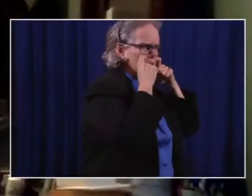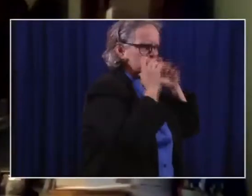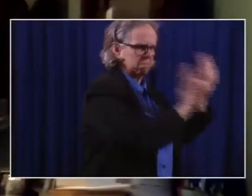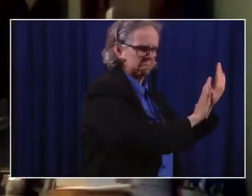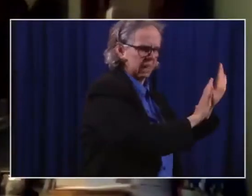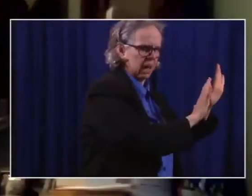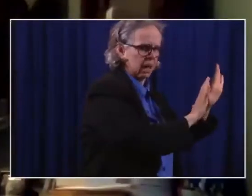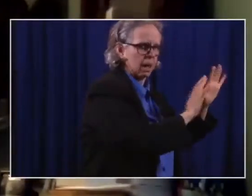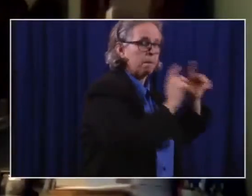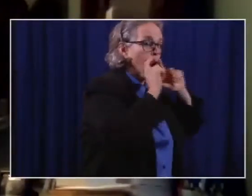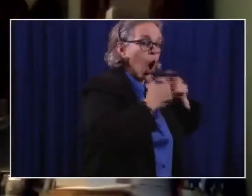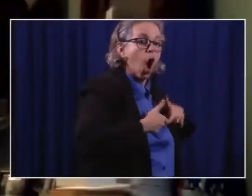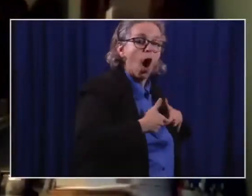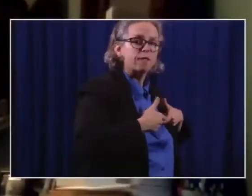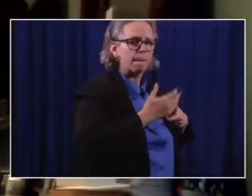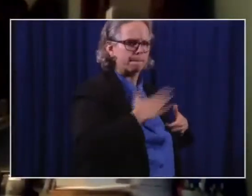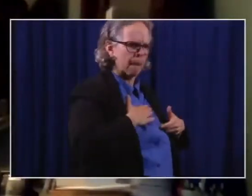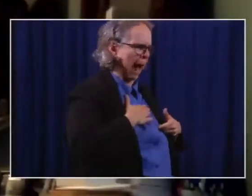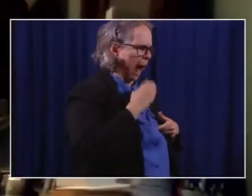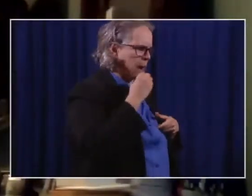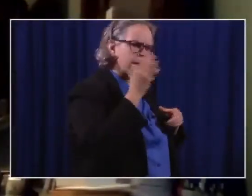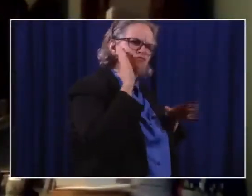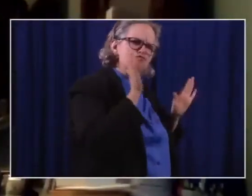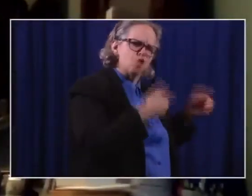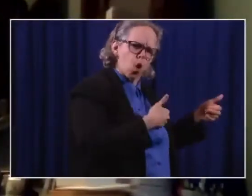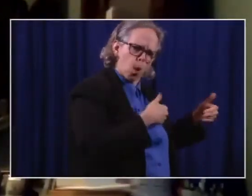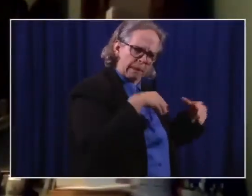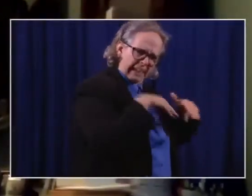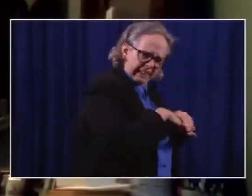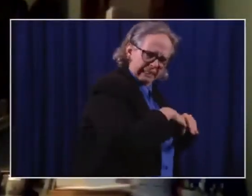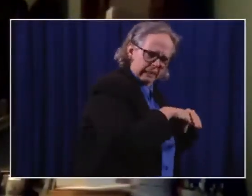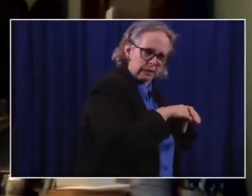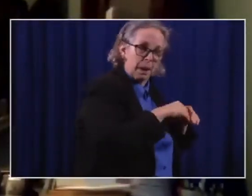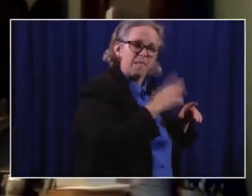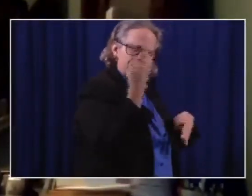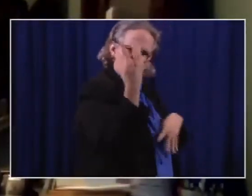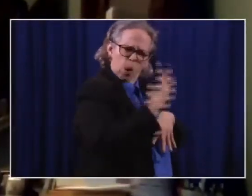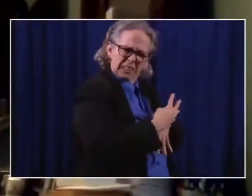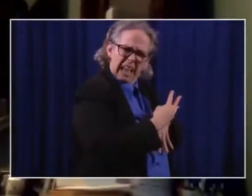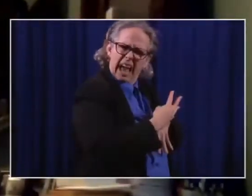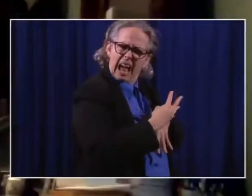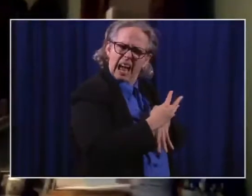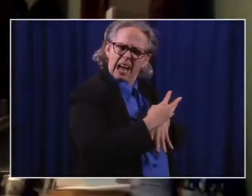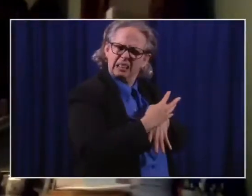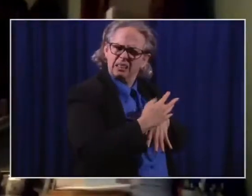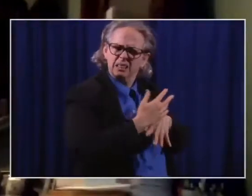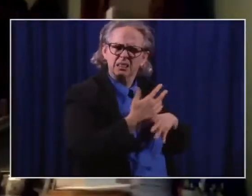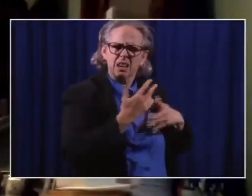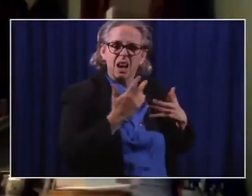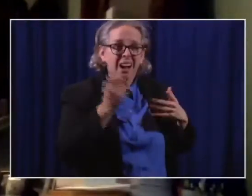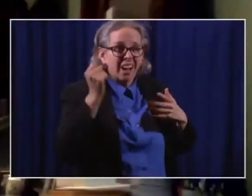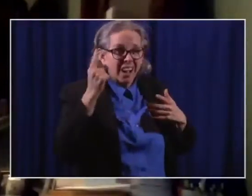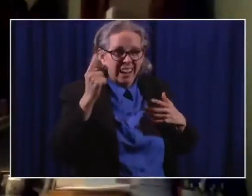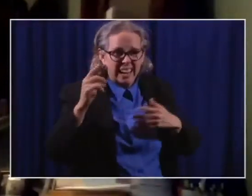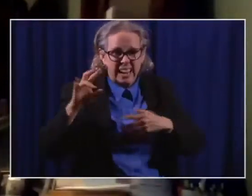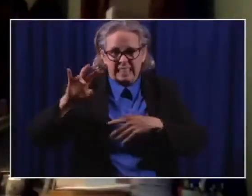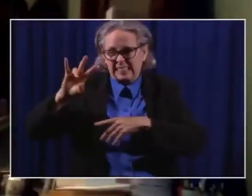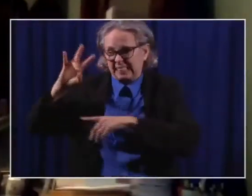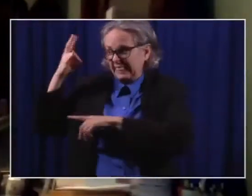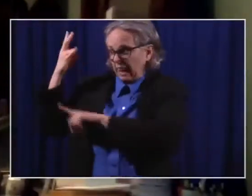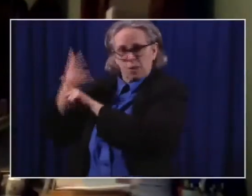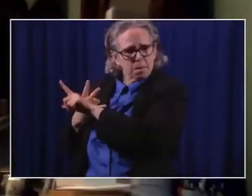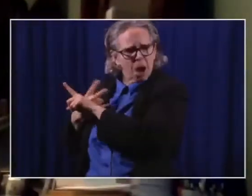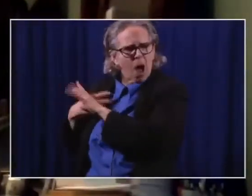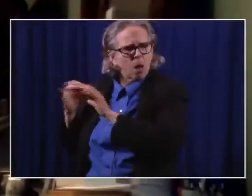myself. I did that for four days out of seven months that we've been going through this pandemic. And